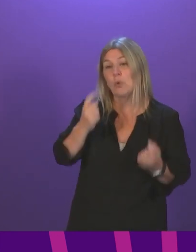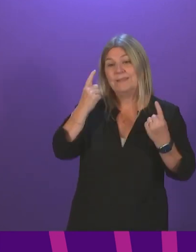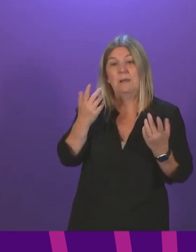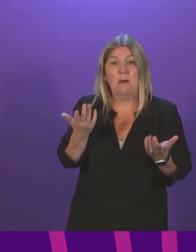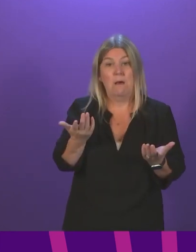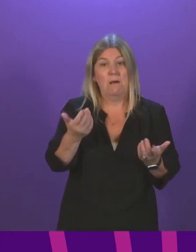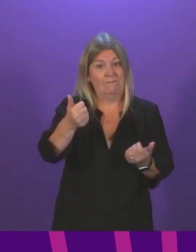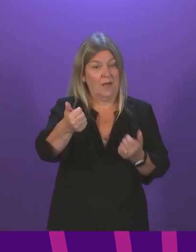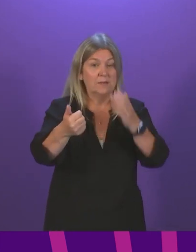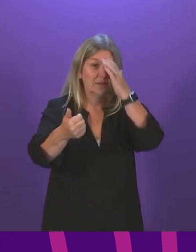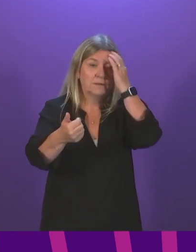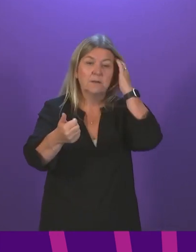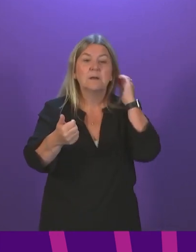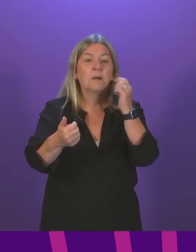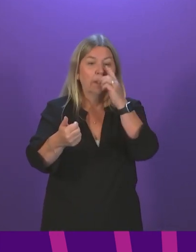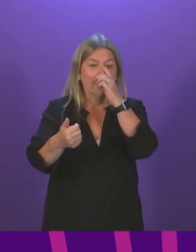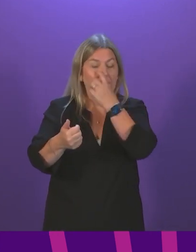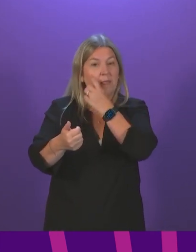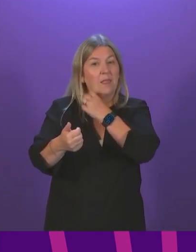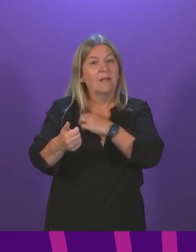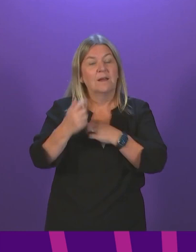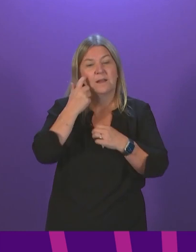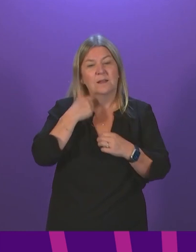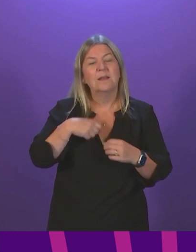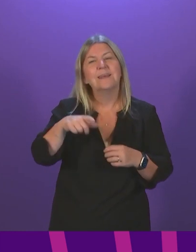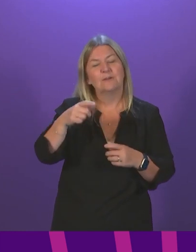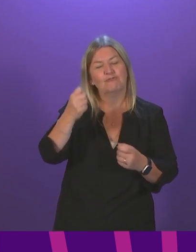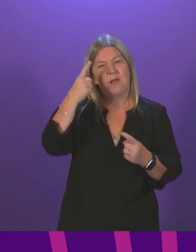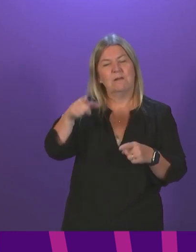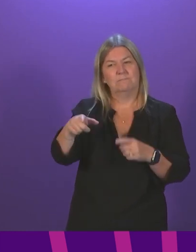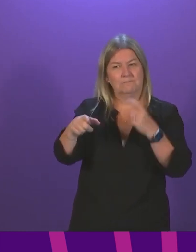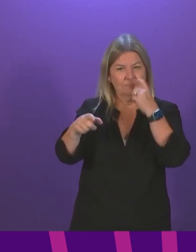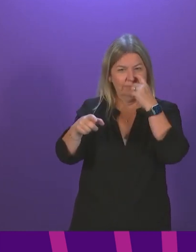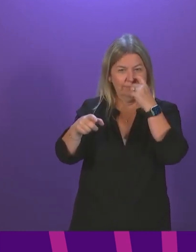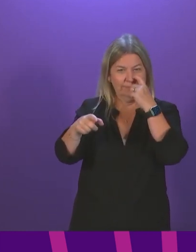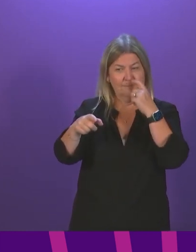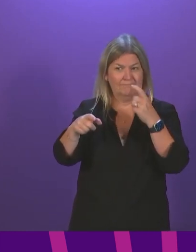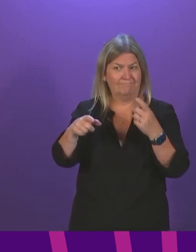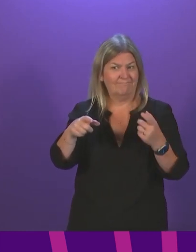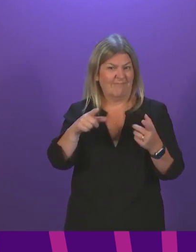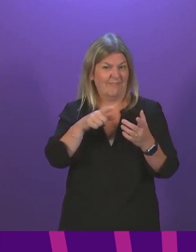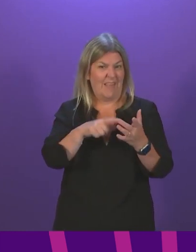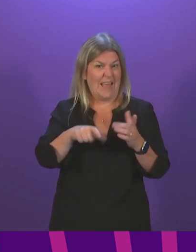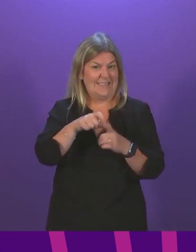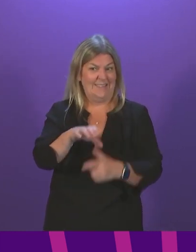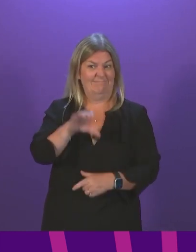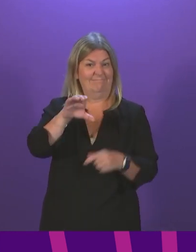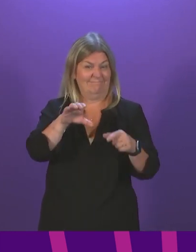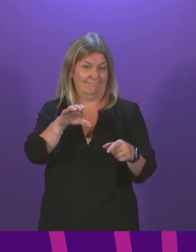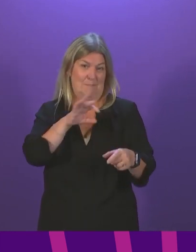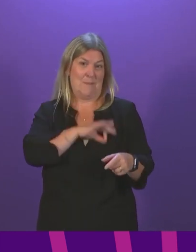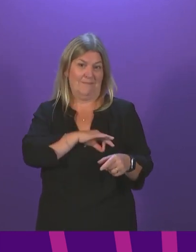recognises that they do have advantages and that there are benefits.